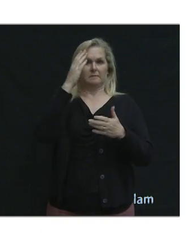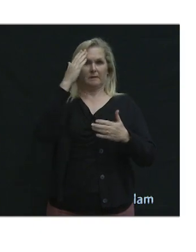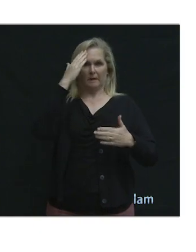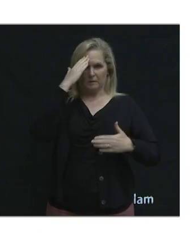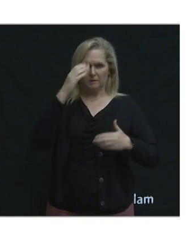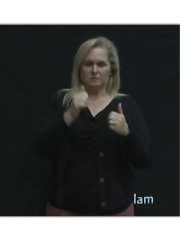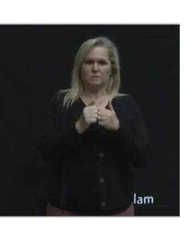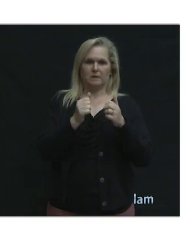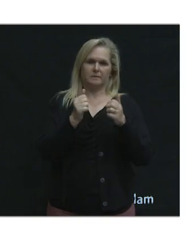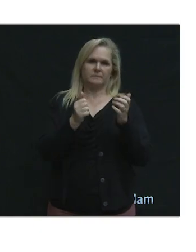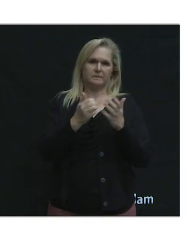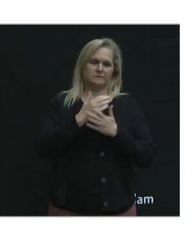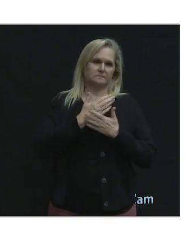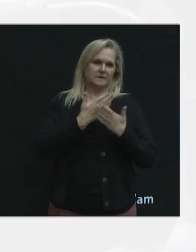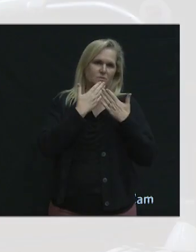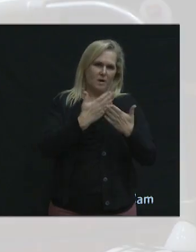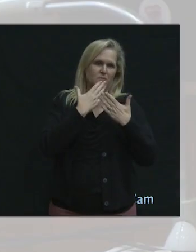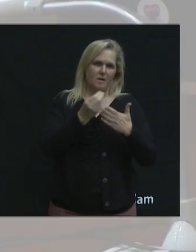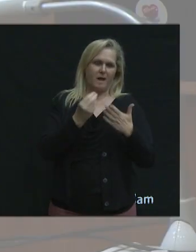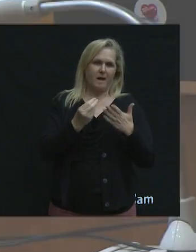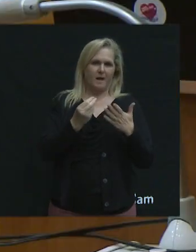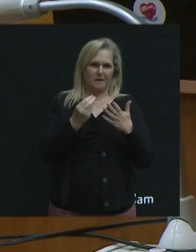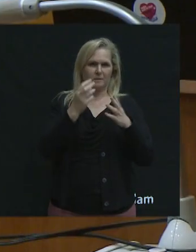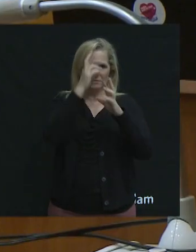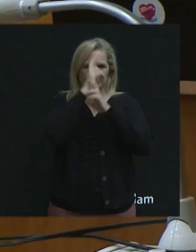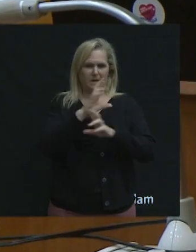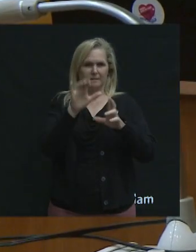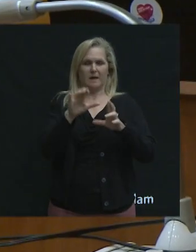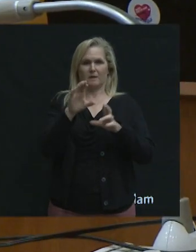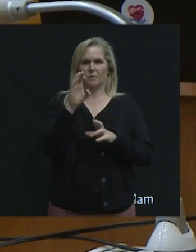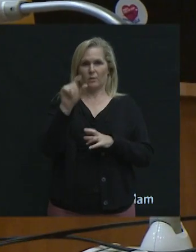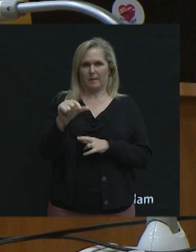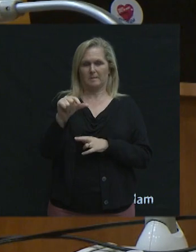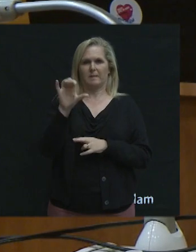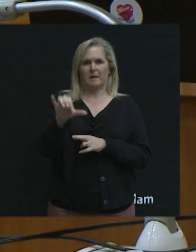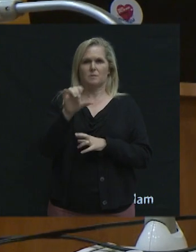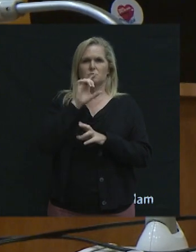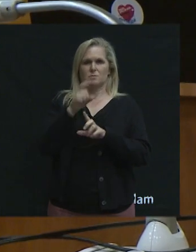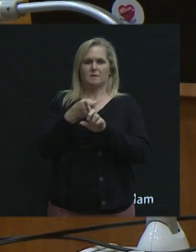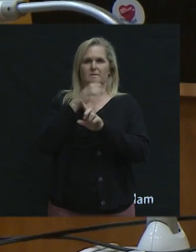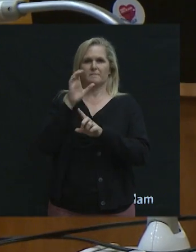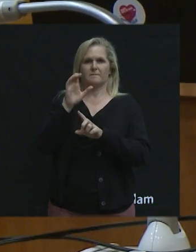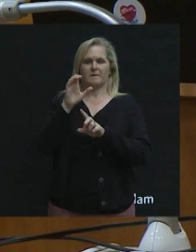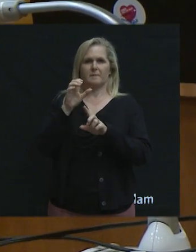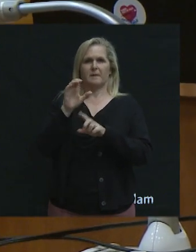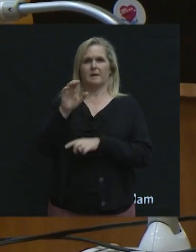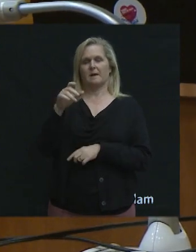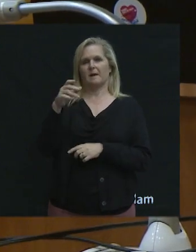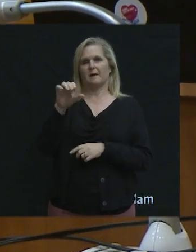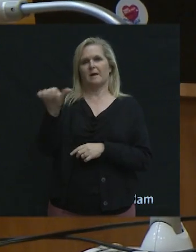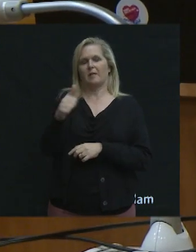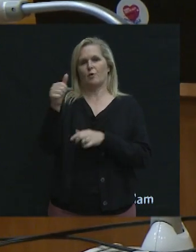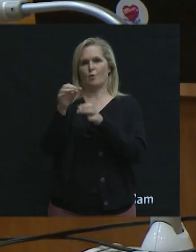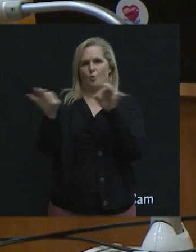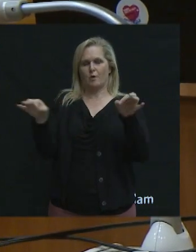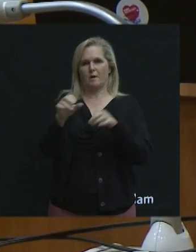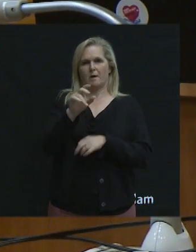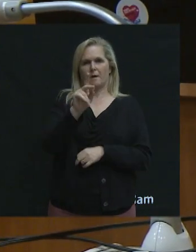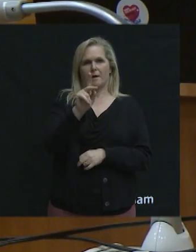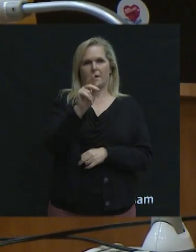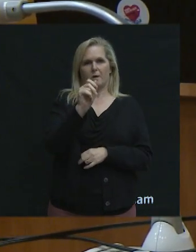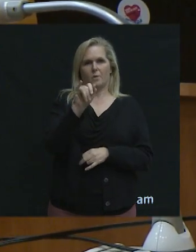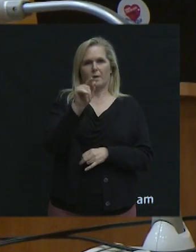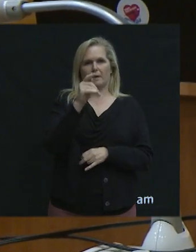gratitude and respect that the name Coquitlam was derived from the Hanecomitnam word Coquitlam meaning